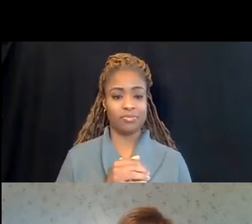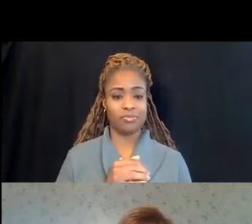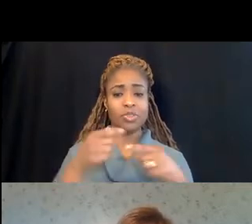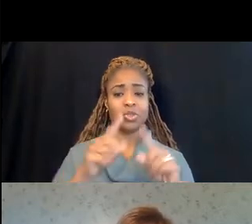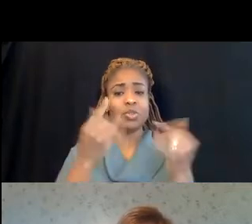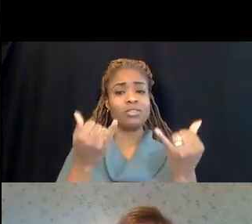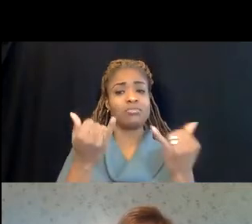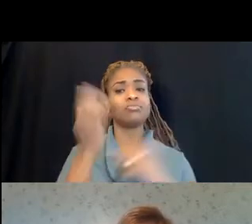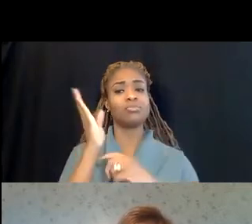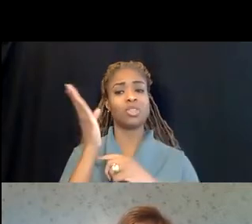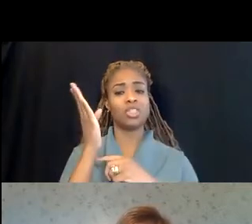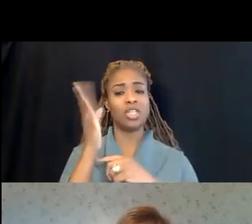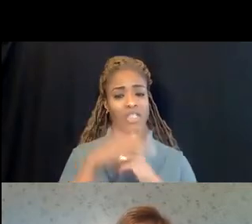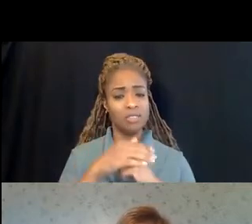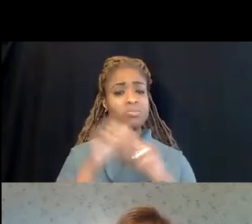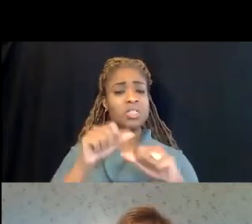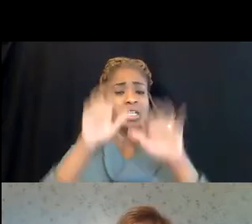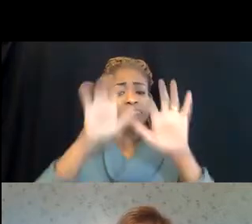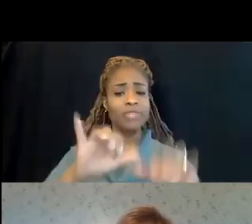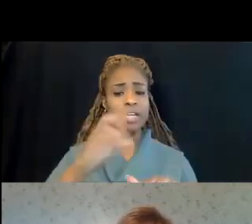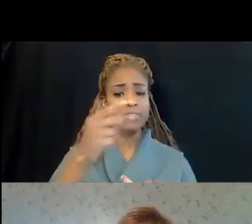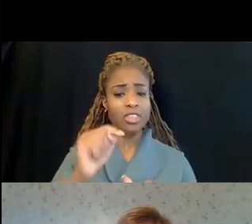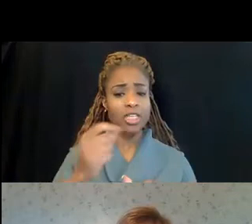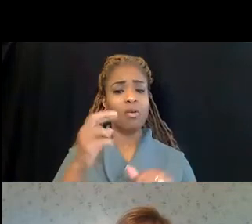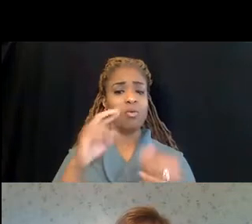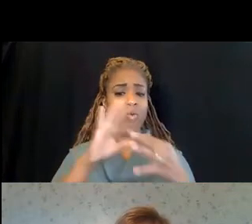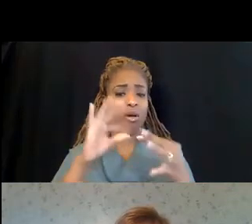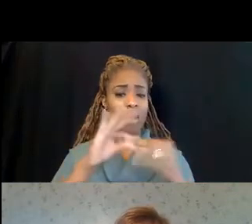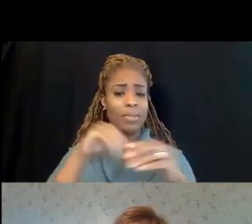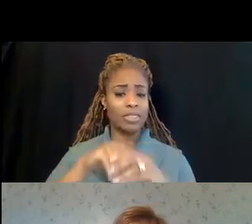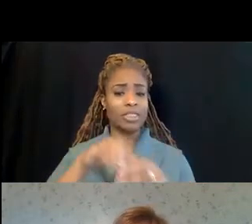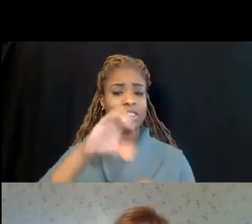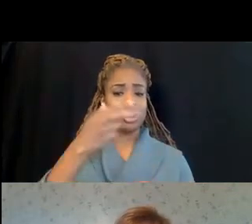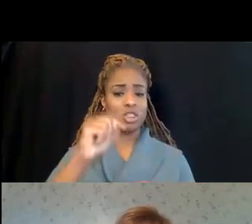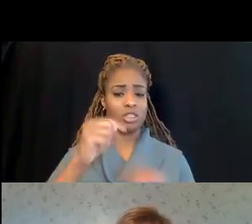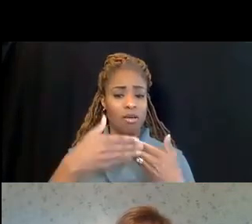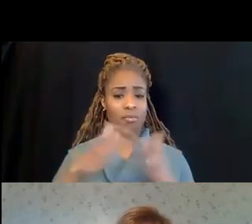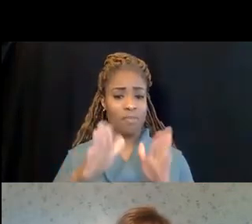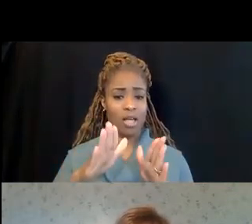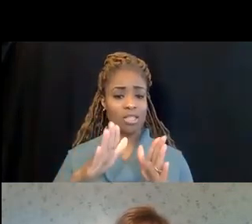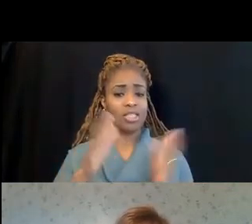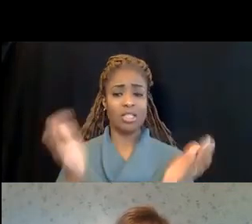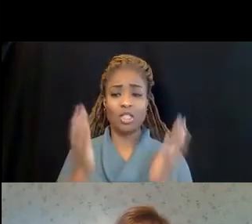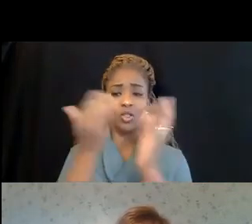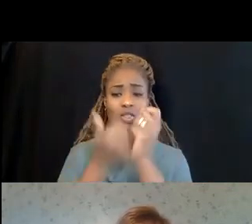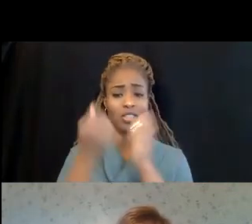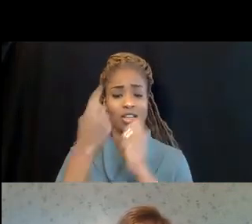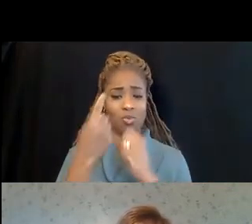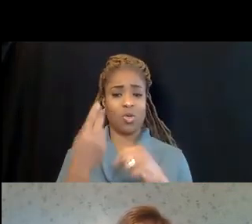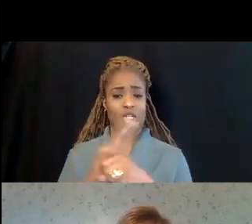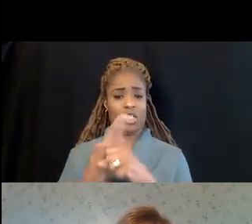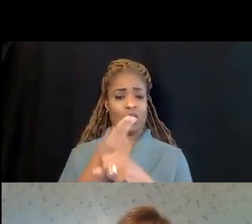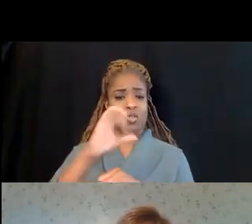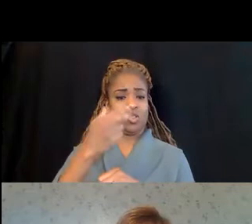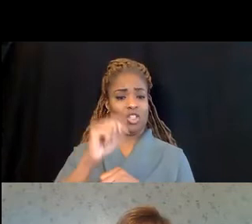presentation, please put questions or any comments in the chat box. We highly encourage everyone to utilize the